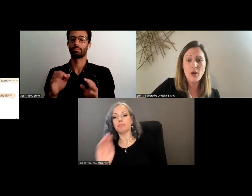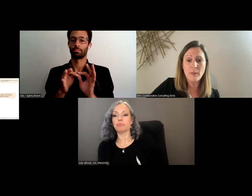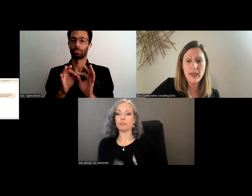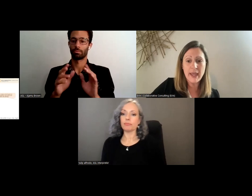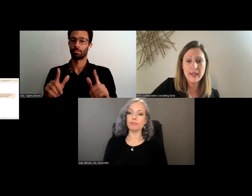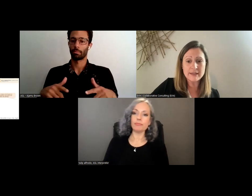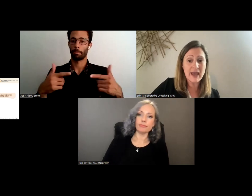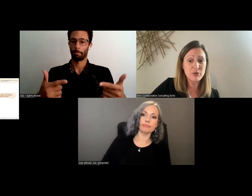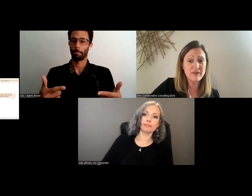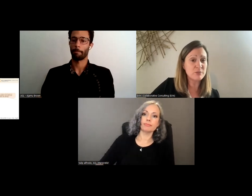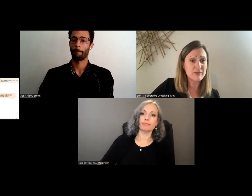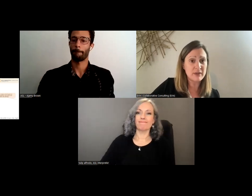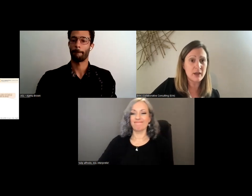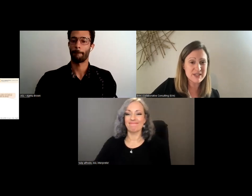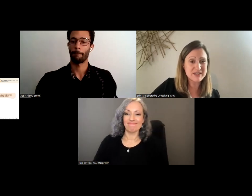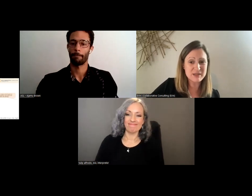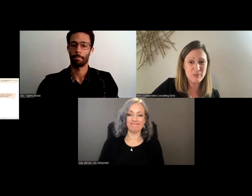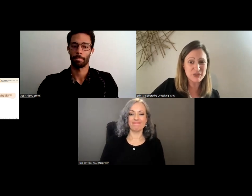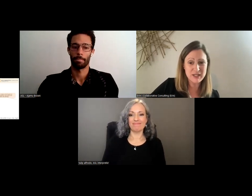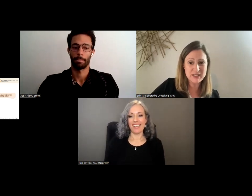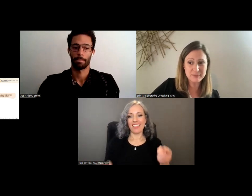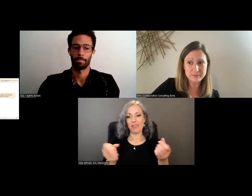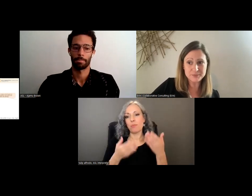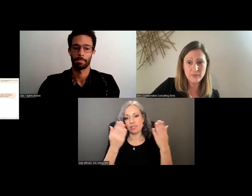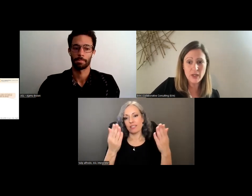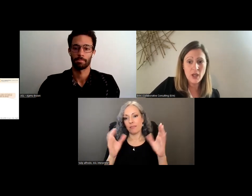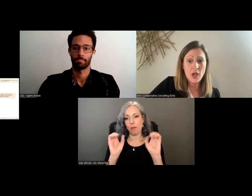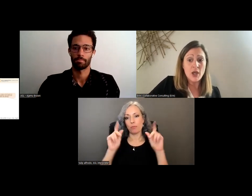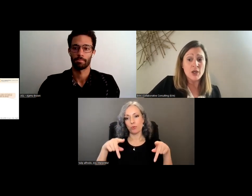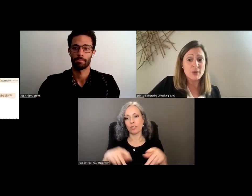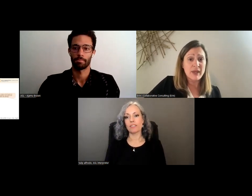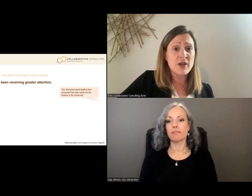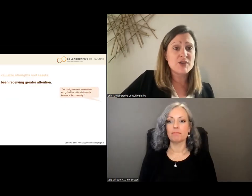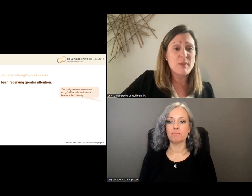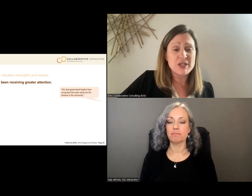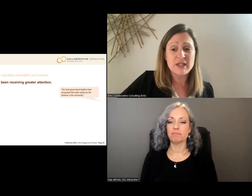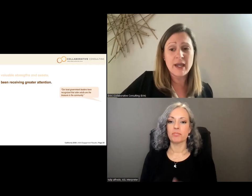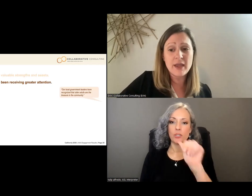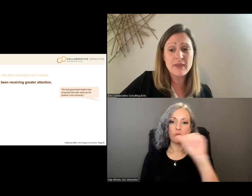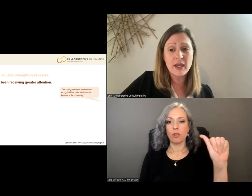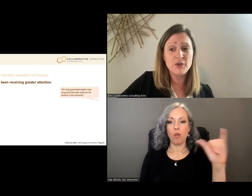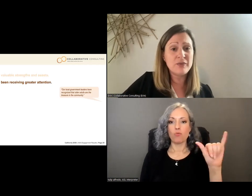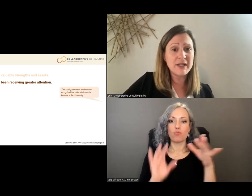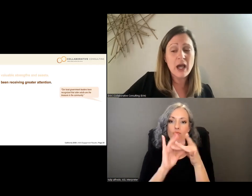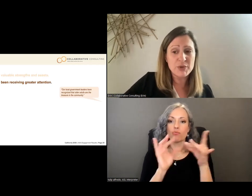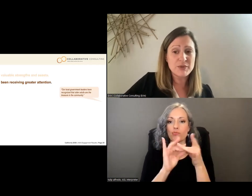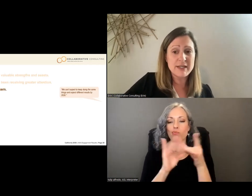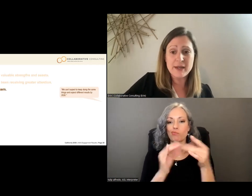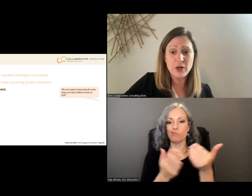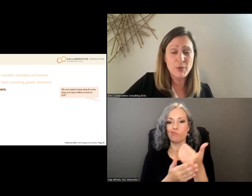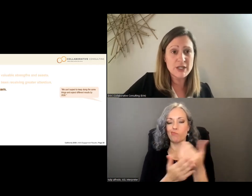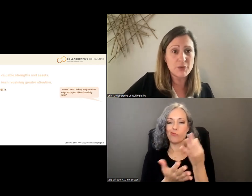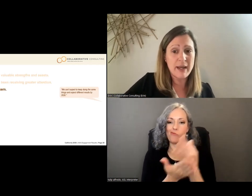um and that prevent uh presented some opportunities triple a's also mentioned the new funding